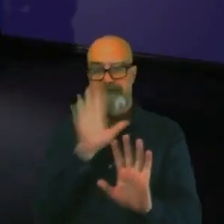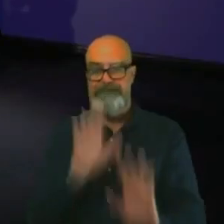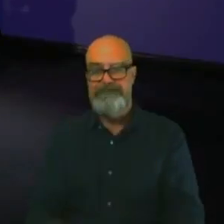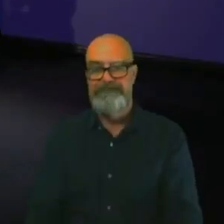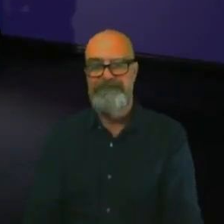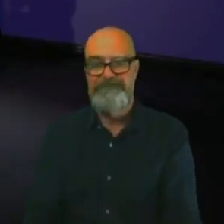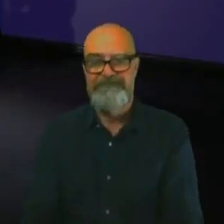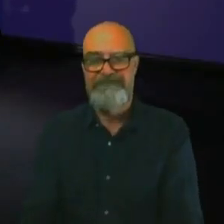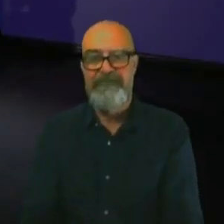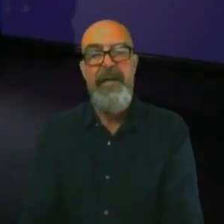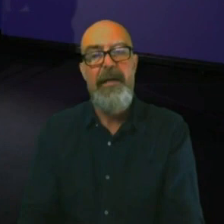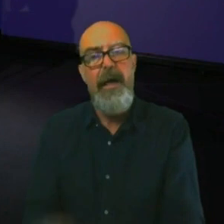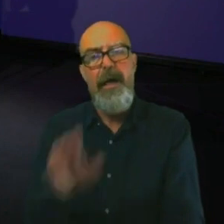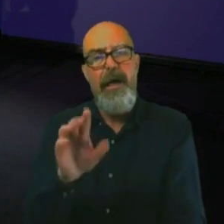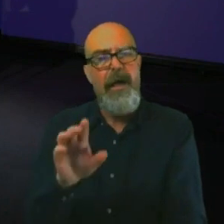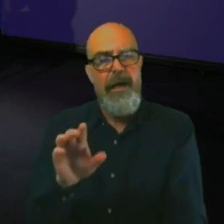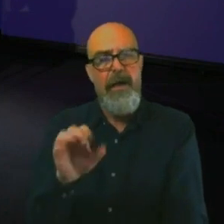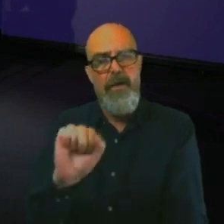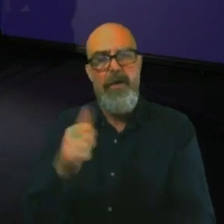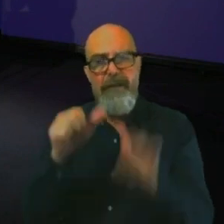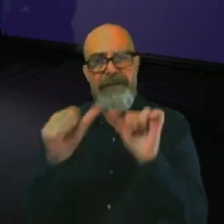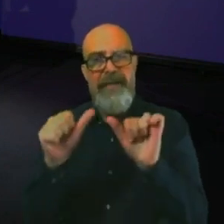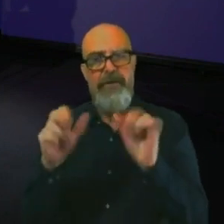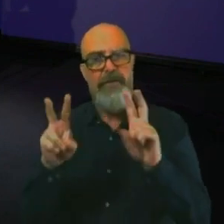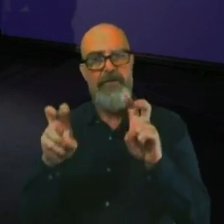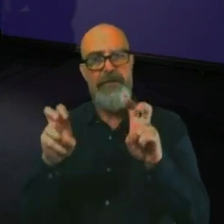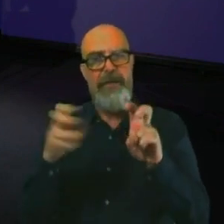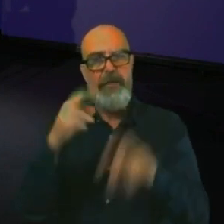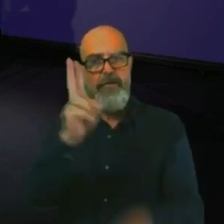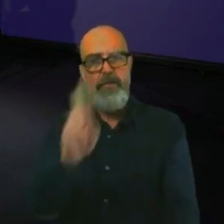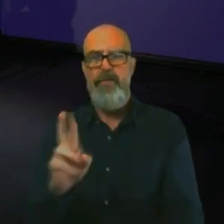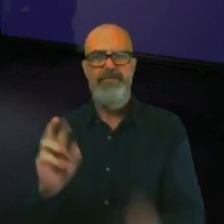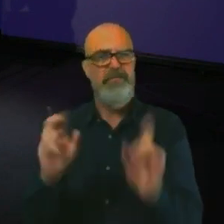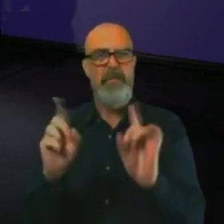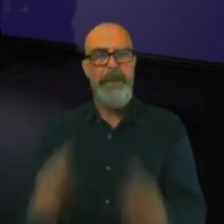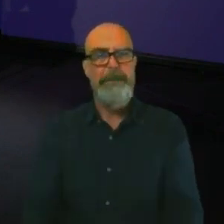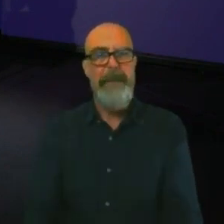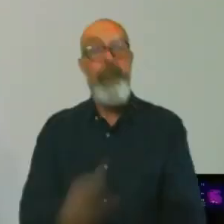So, Andrea, can you tell me what was your favourite subject at school and why was that?